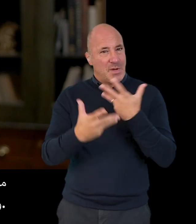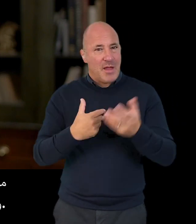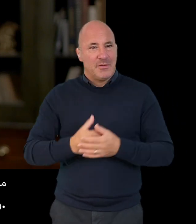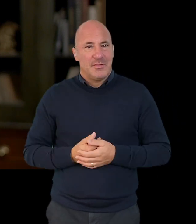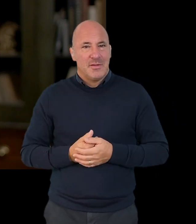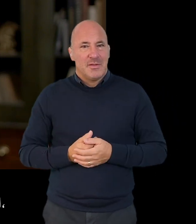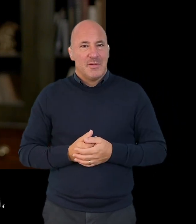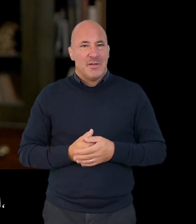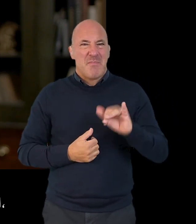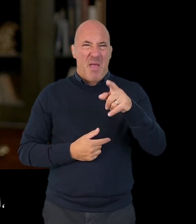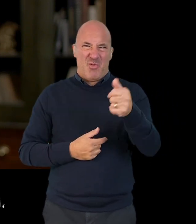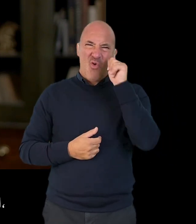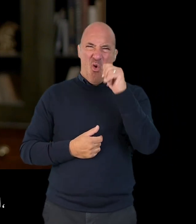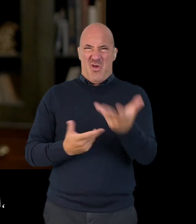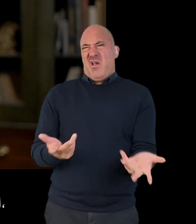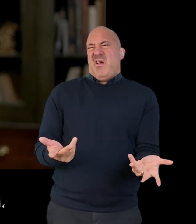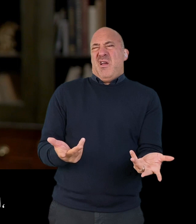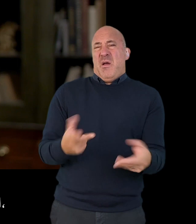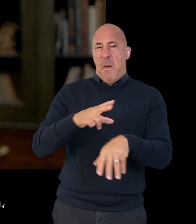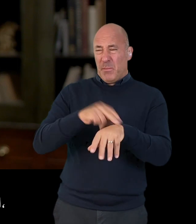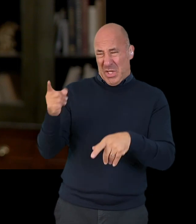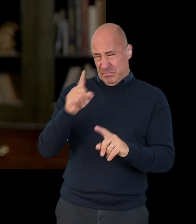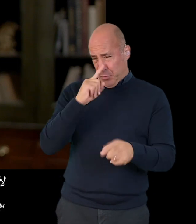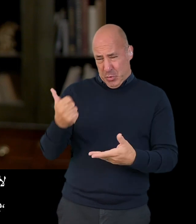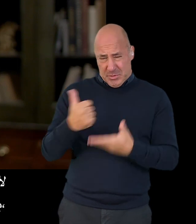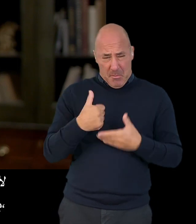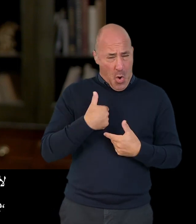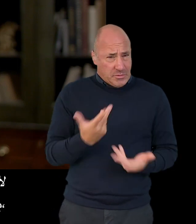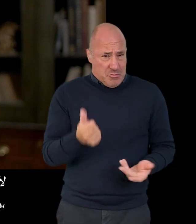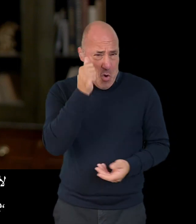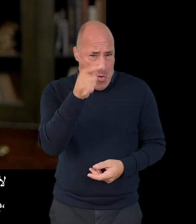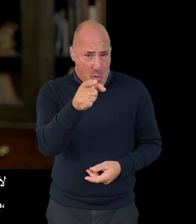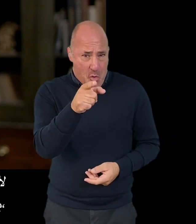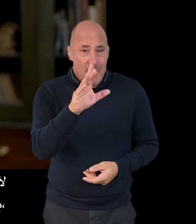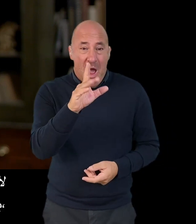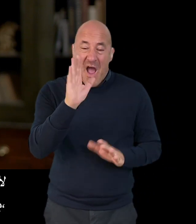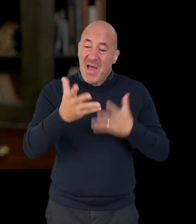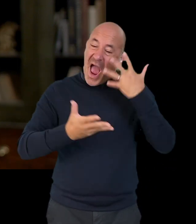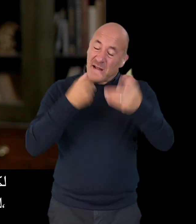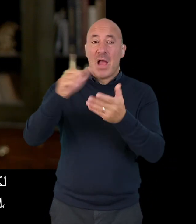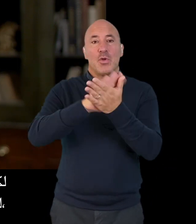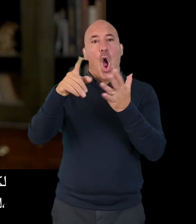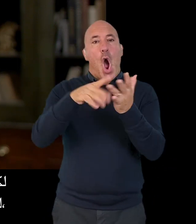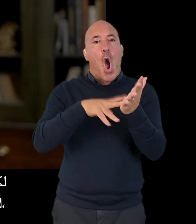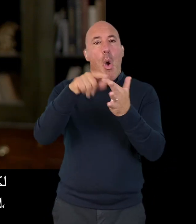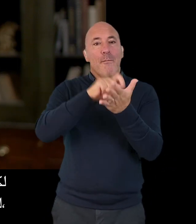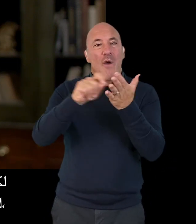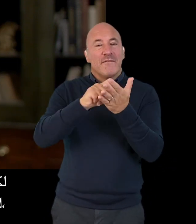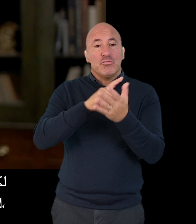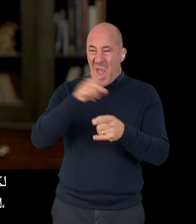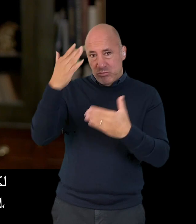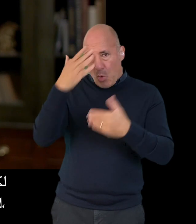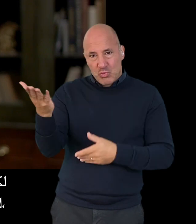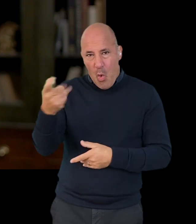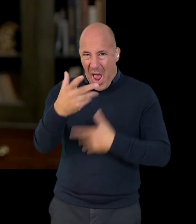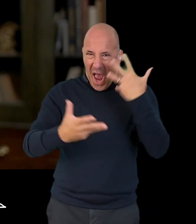police. Now that may seem obvious to you because you may know that the police won't help you, but you need to explain that to the